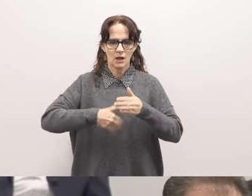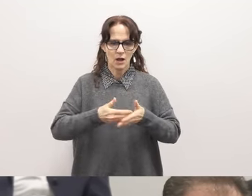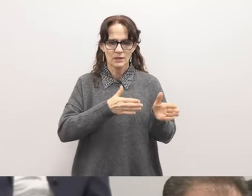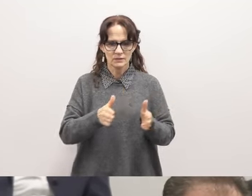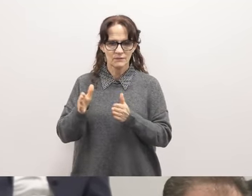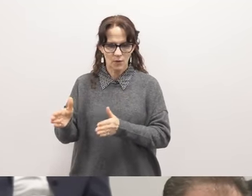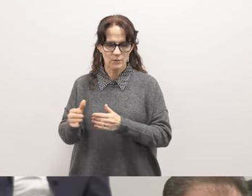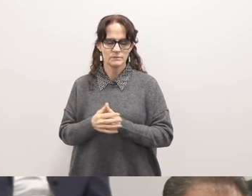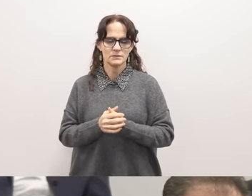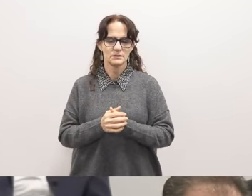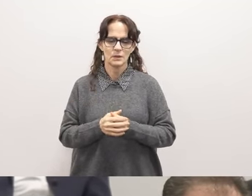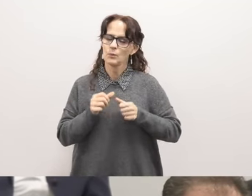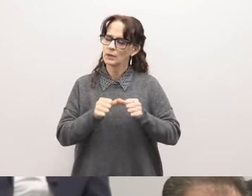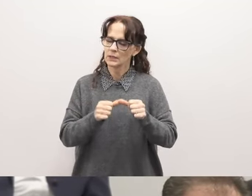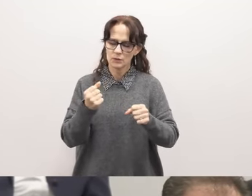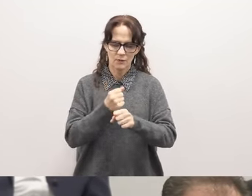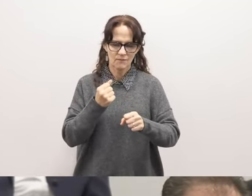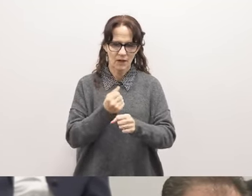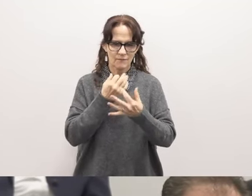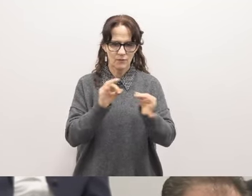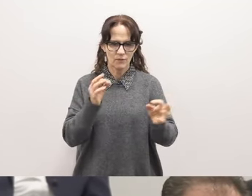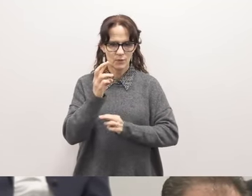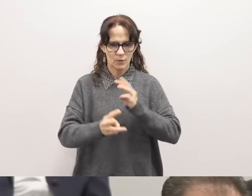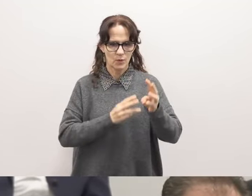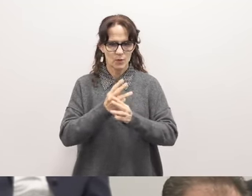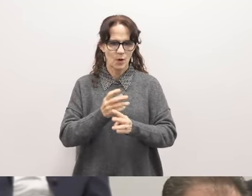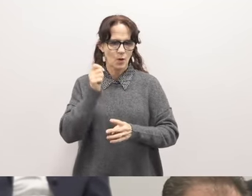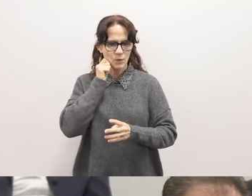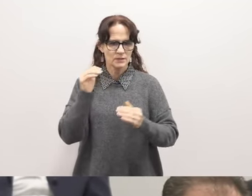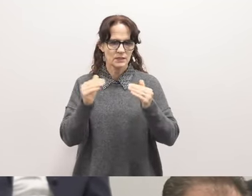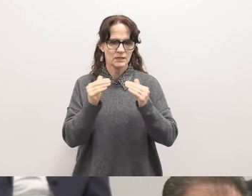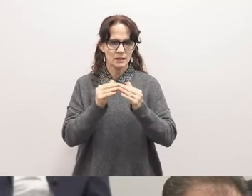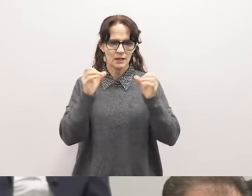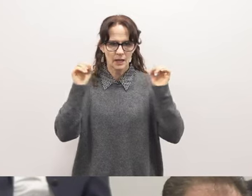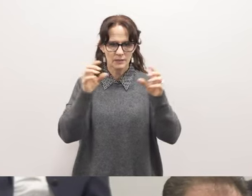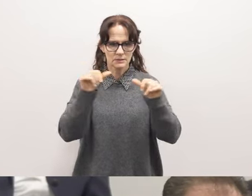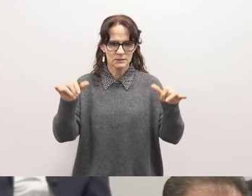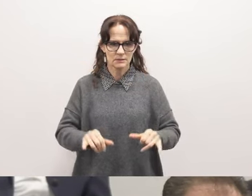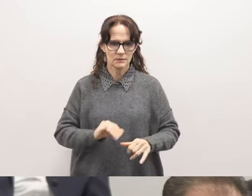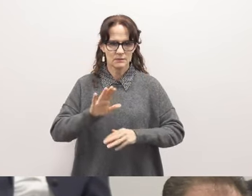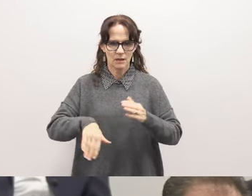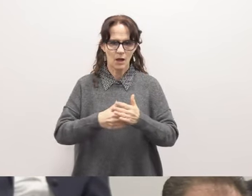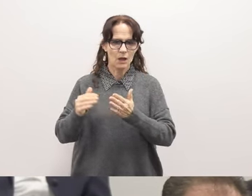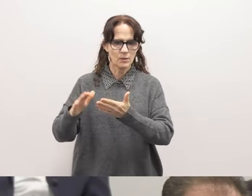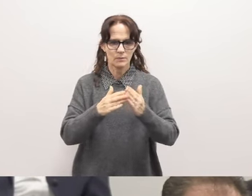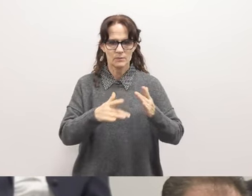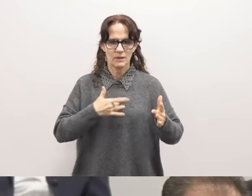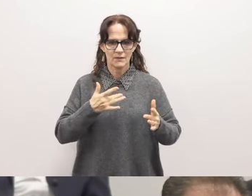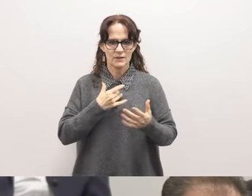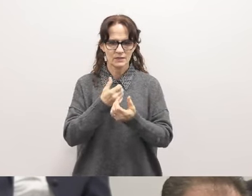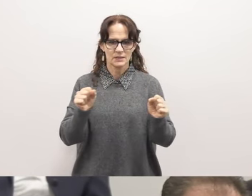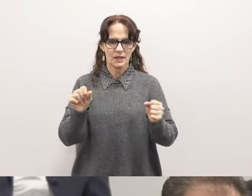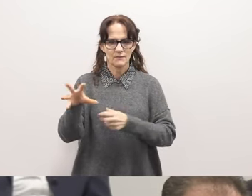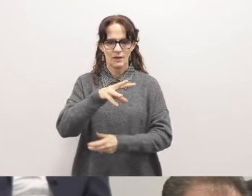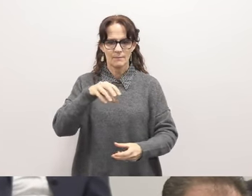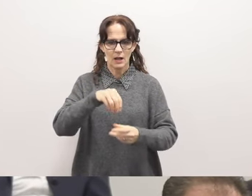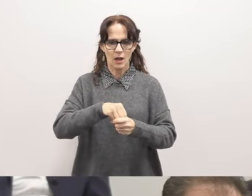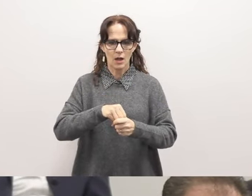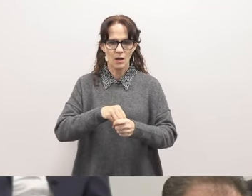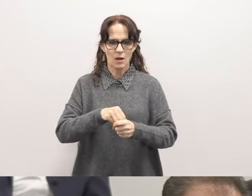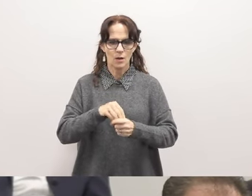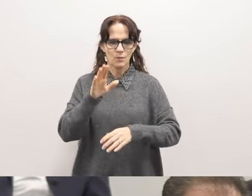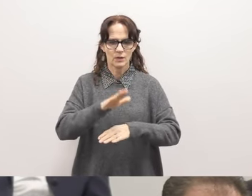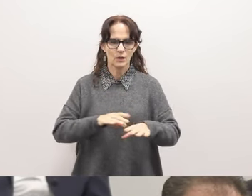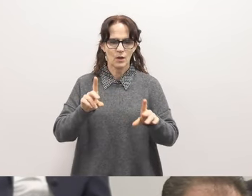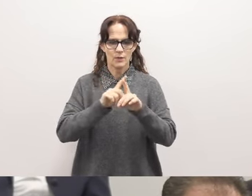will continue to fight for a liberated world and a racially just education system where all our communities feel safe and belong. We call on the